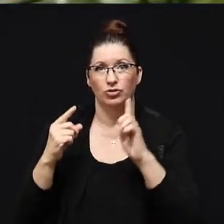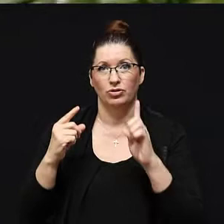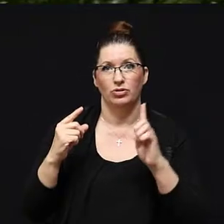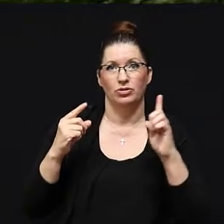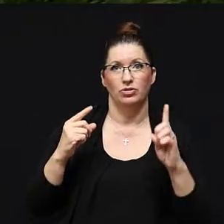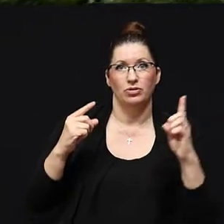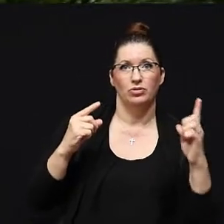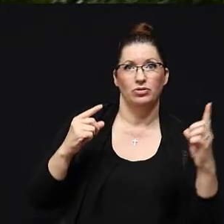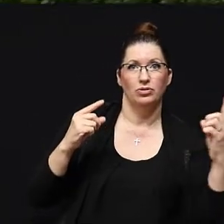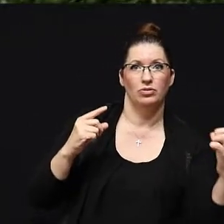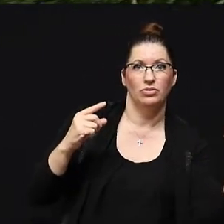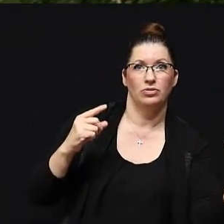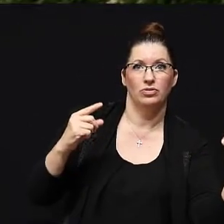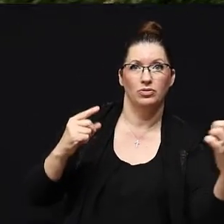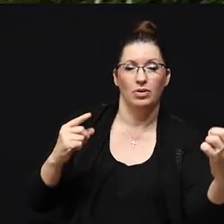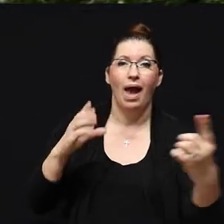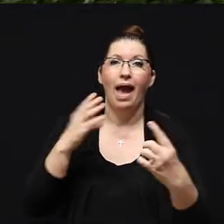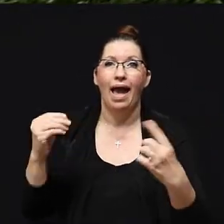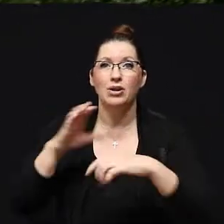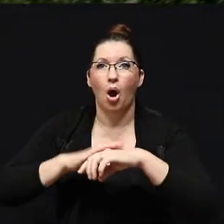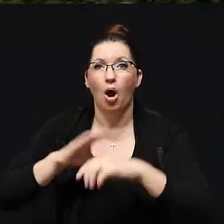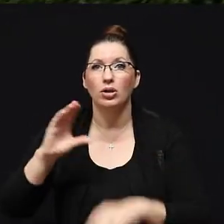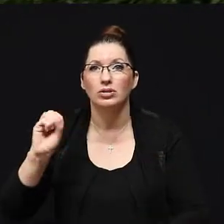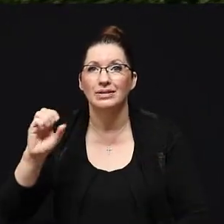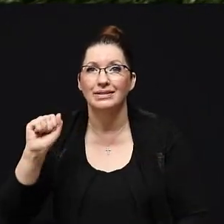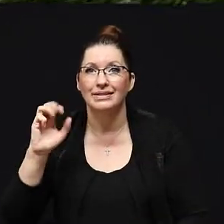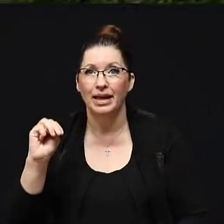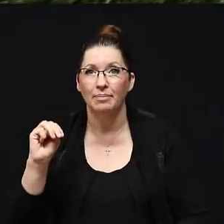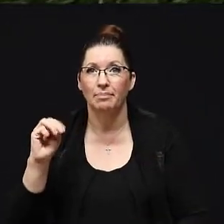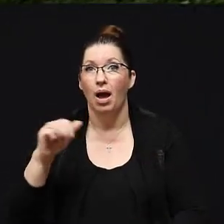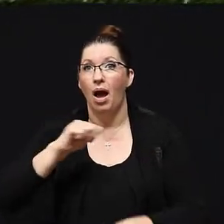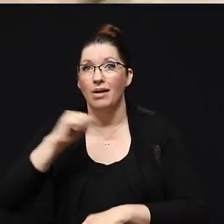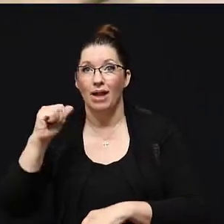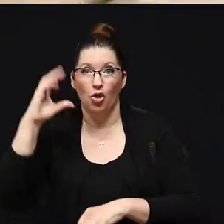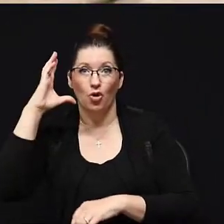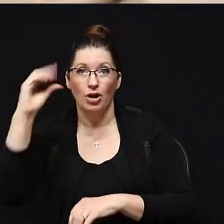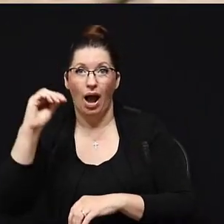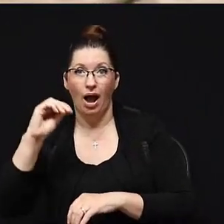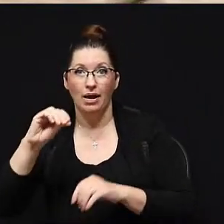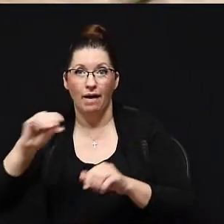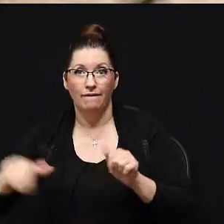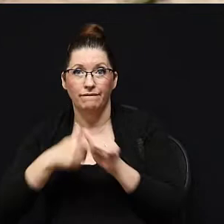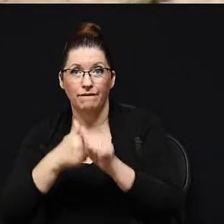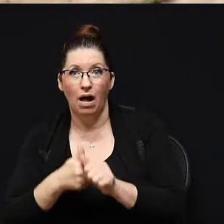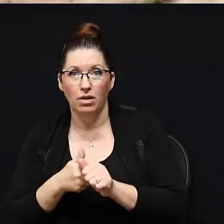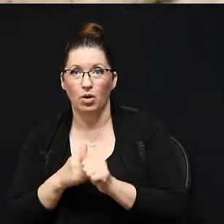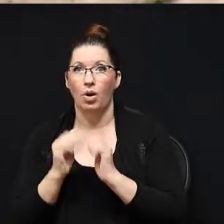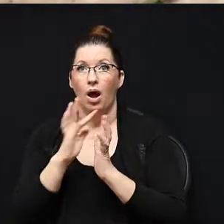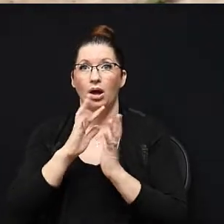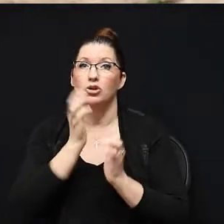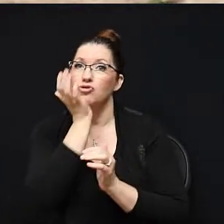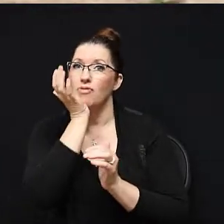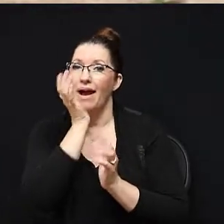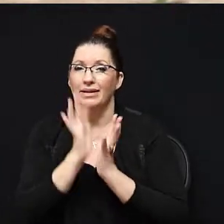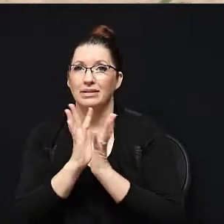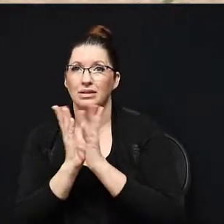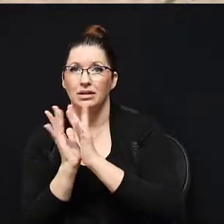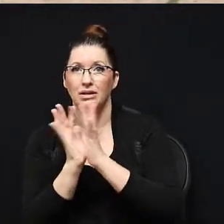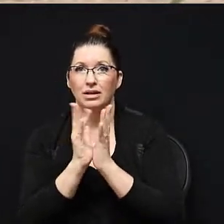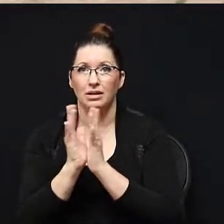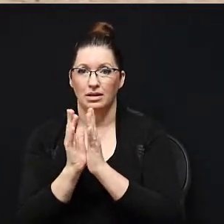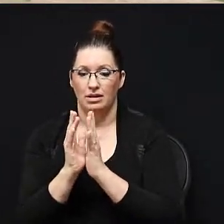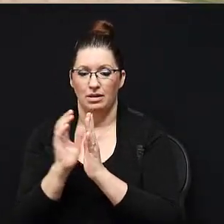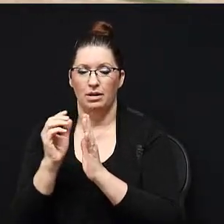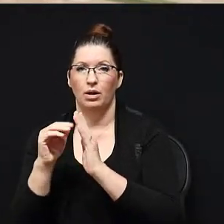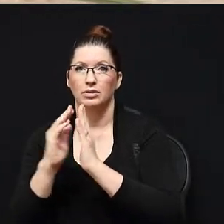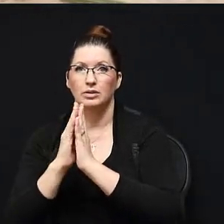the seams. Then a guy follows behind him and takes the fibers, spreads it apart, and nails down each nail in order